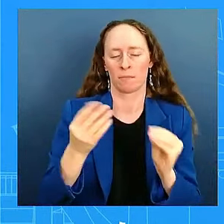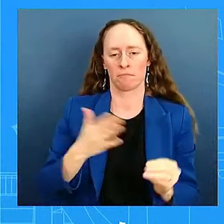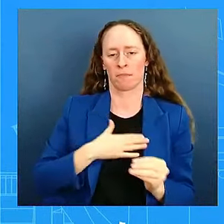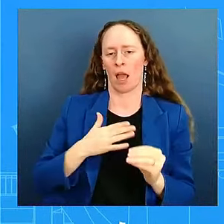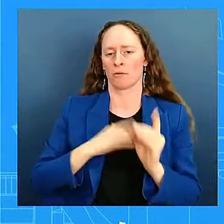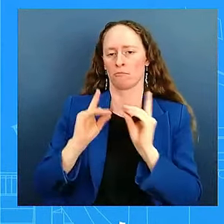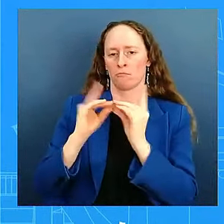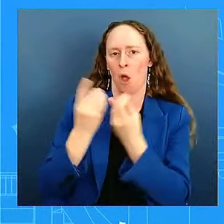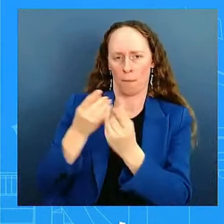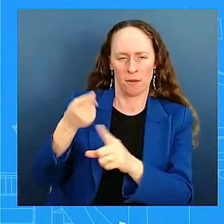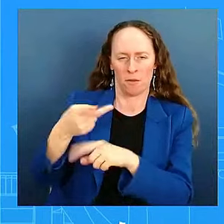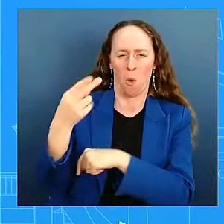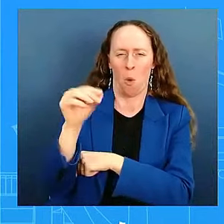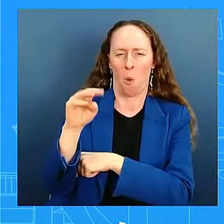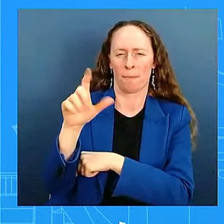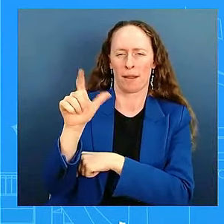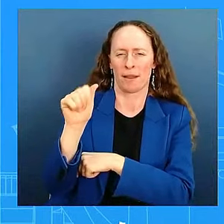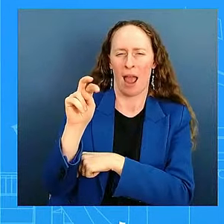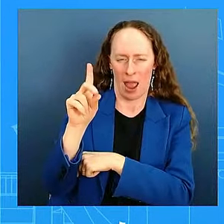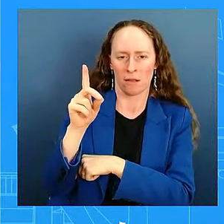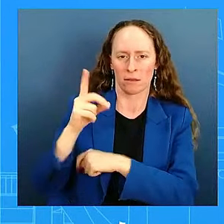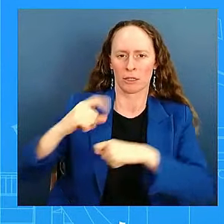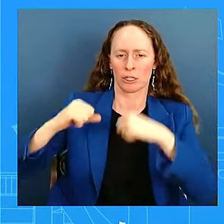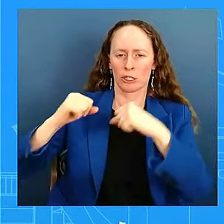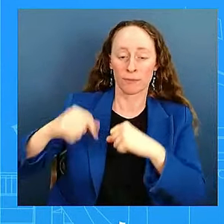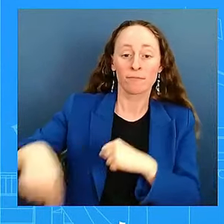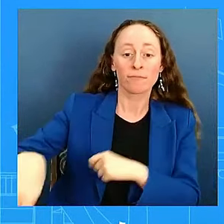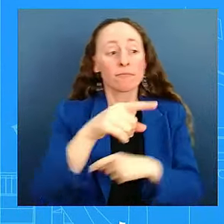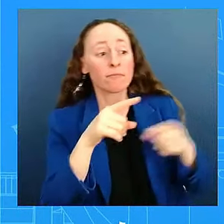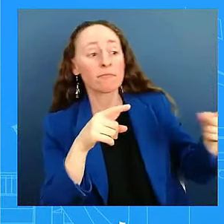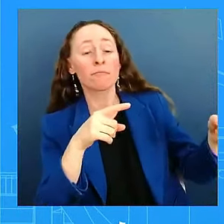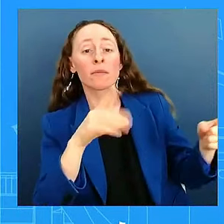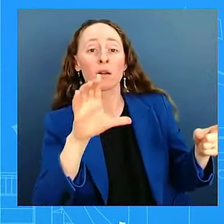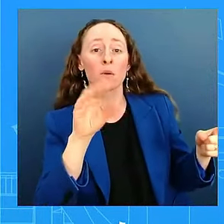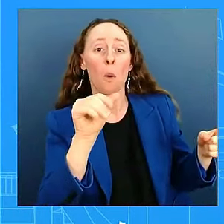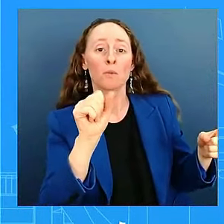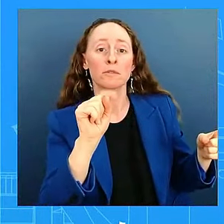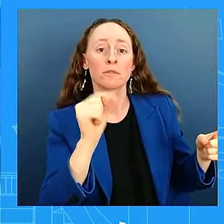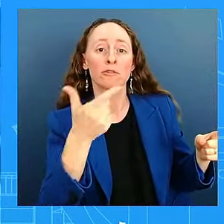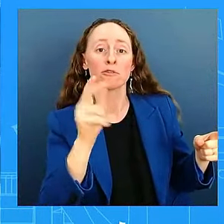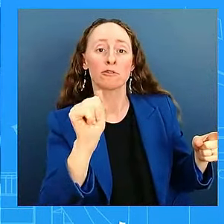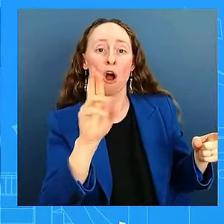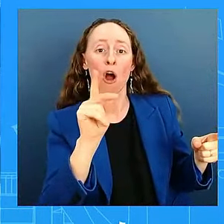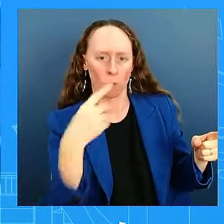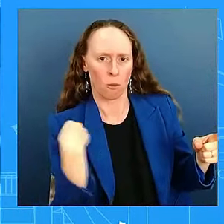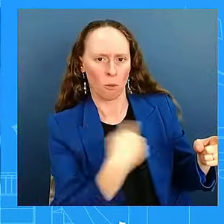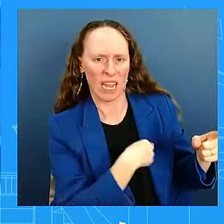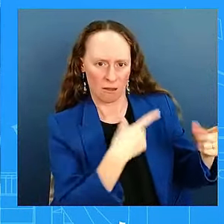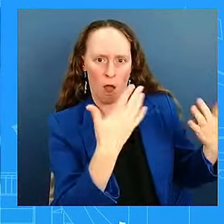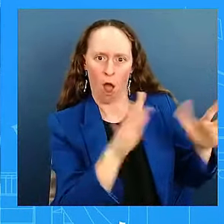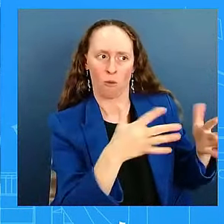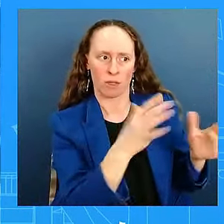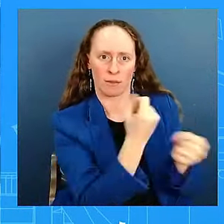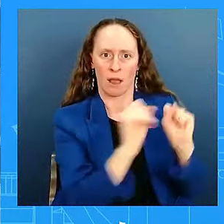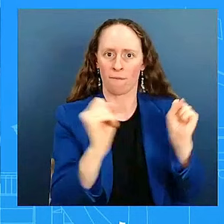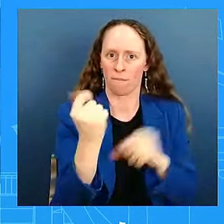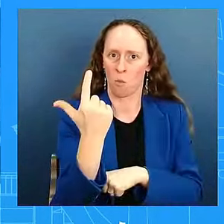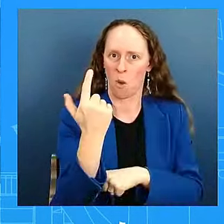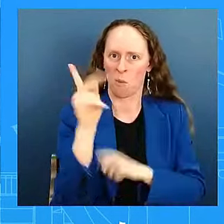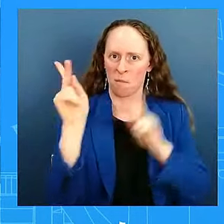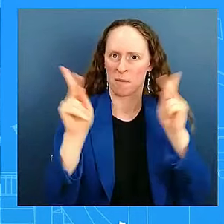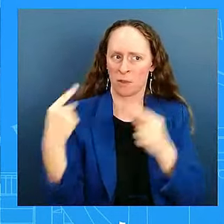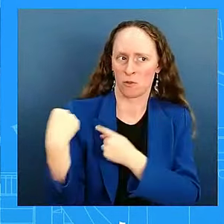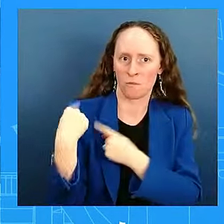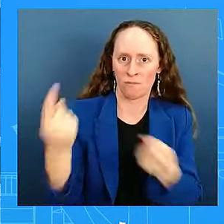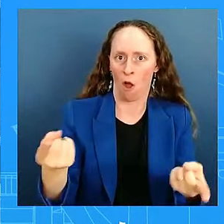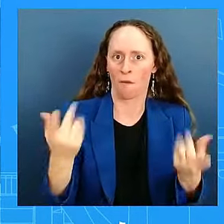rescued approximately 21 people through their patrols. And there was also discussion yesterday on whether resources may have been better pre